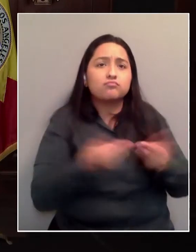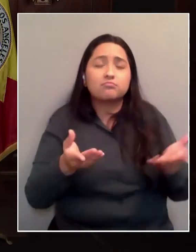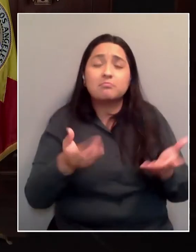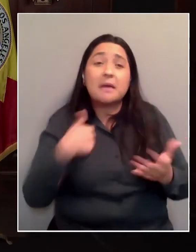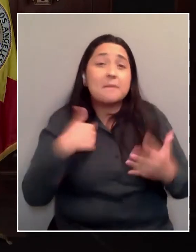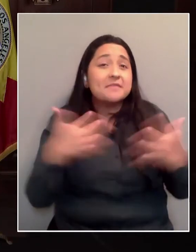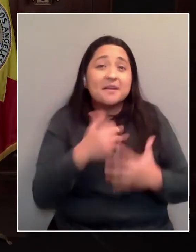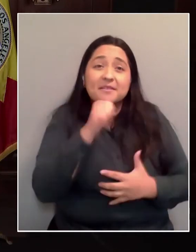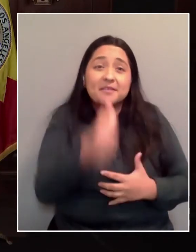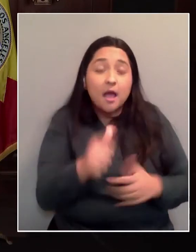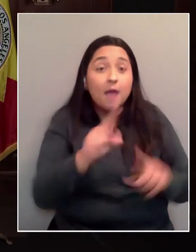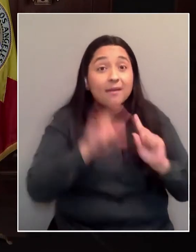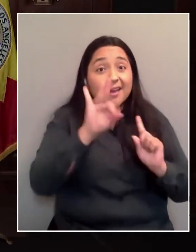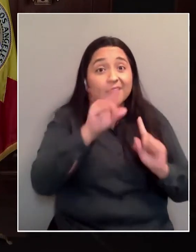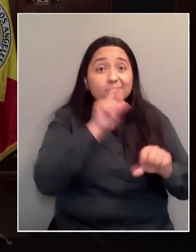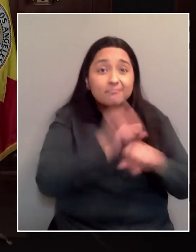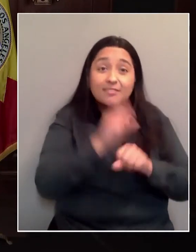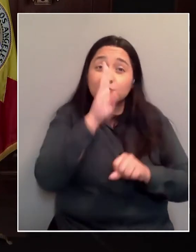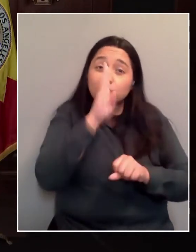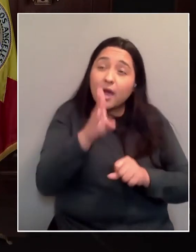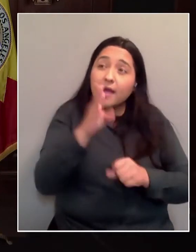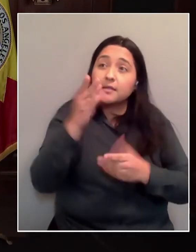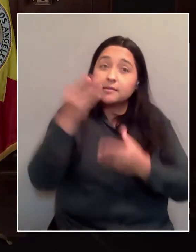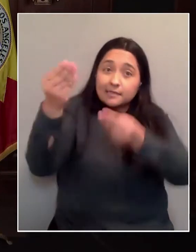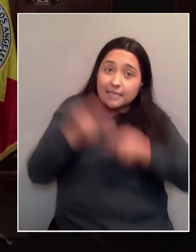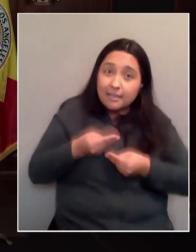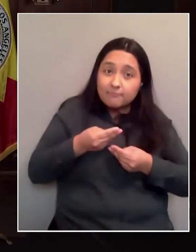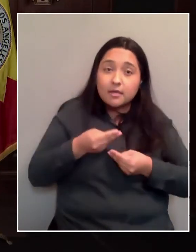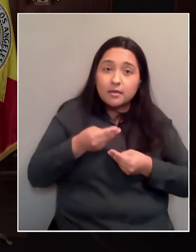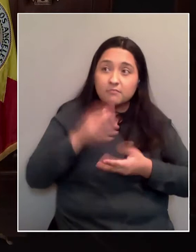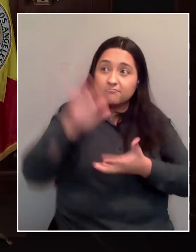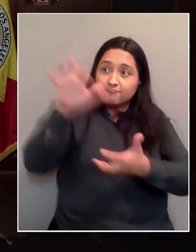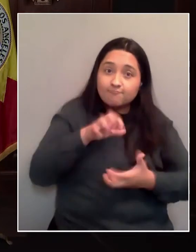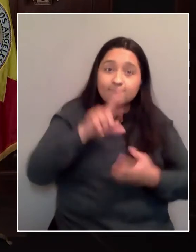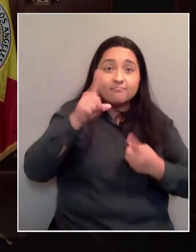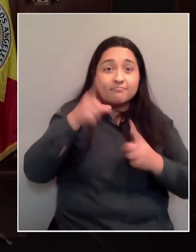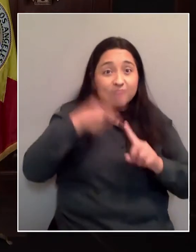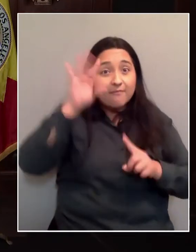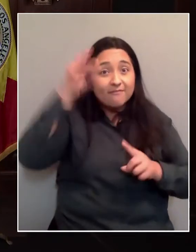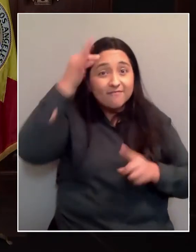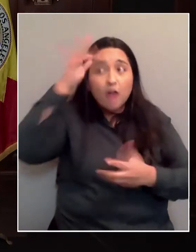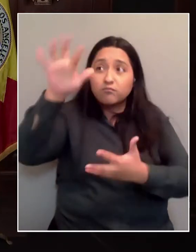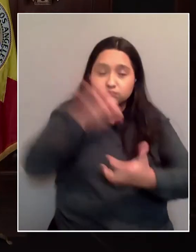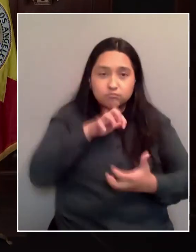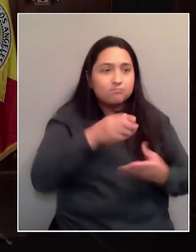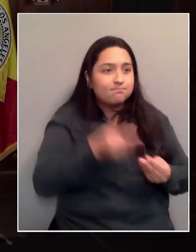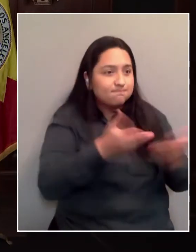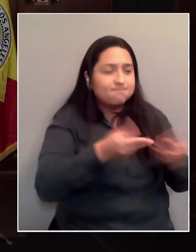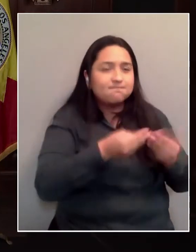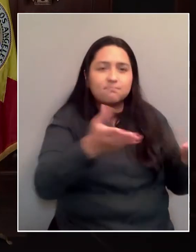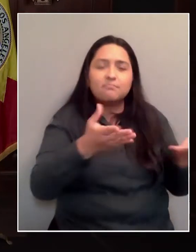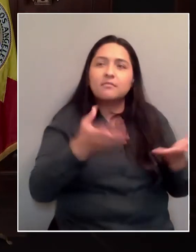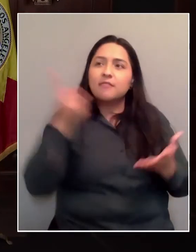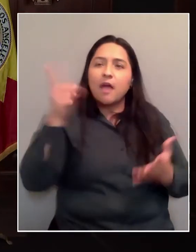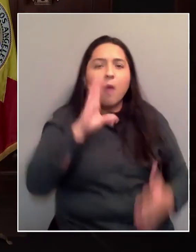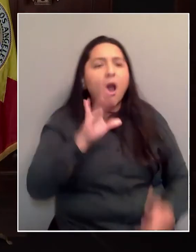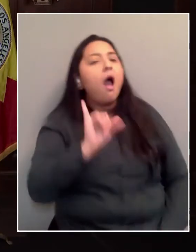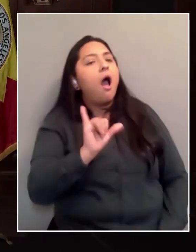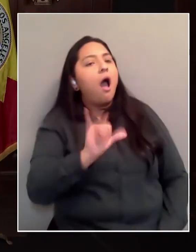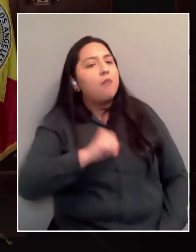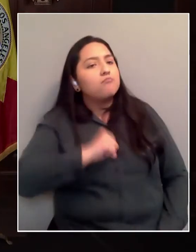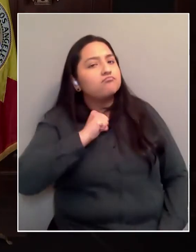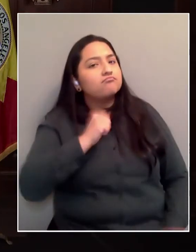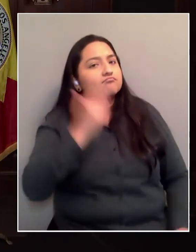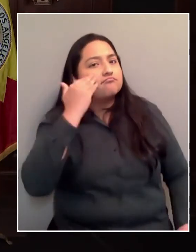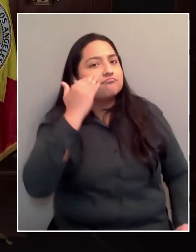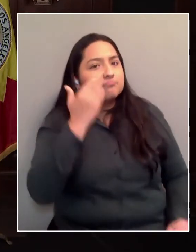access to vaccines from our federal suppliers, for instance, we would make them proud. We would get them out. We would meet our equity goals and we would get a